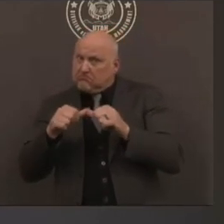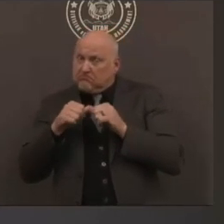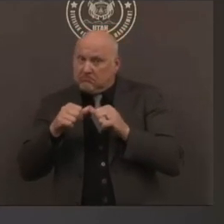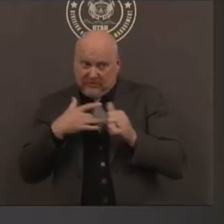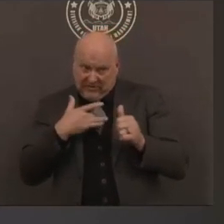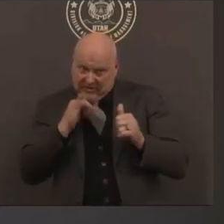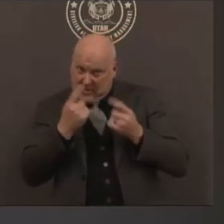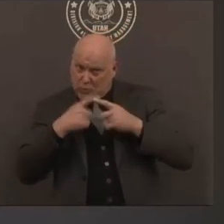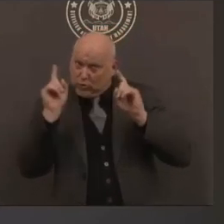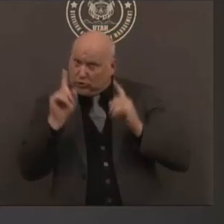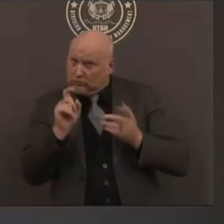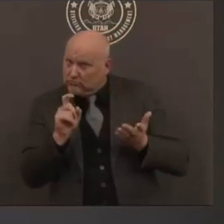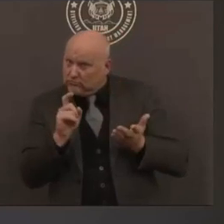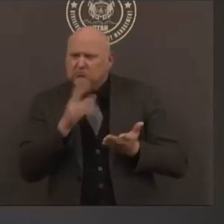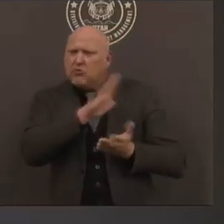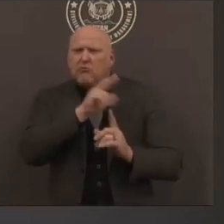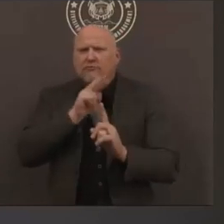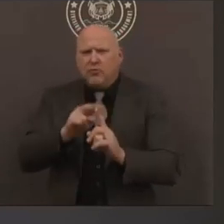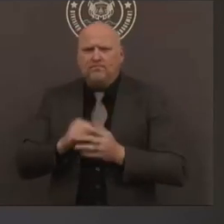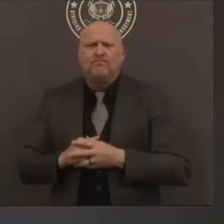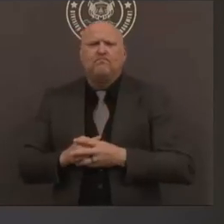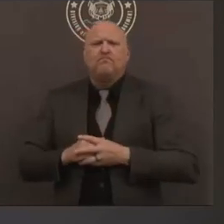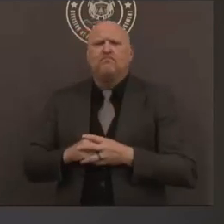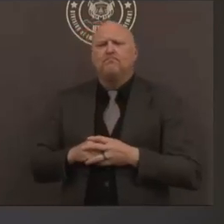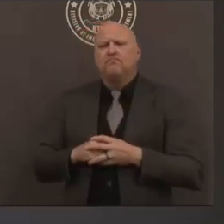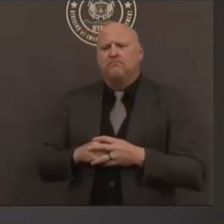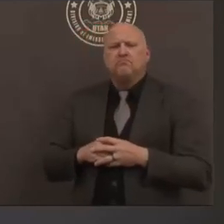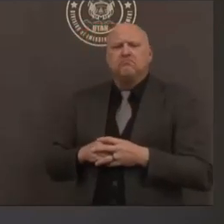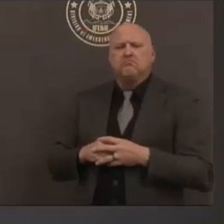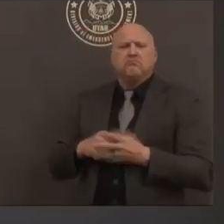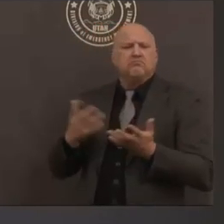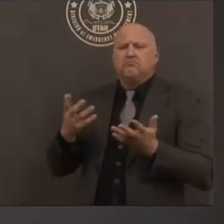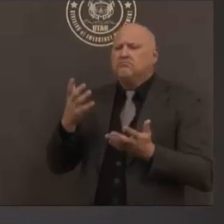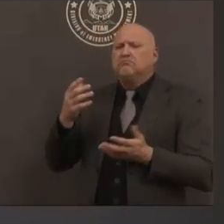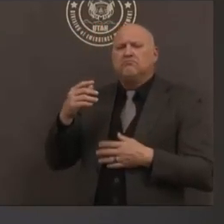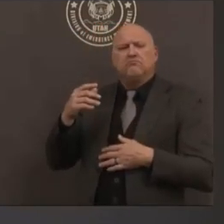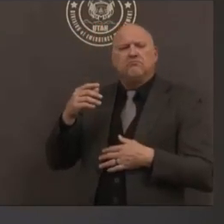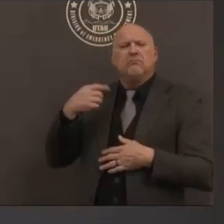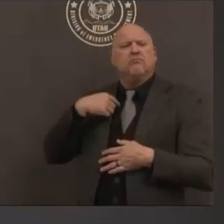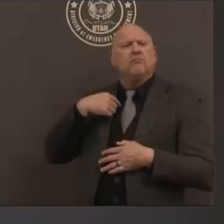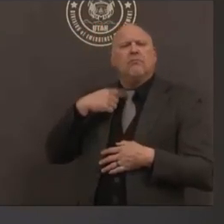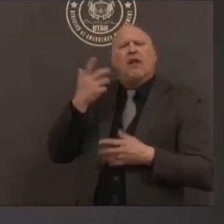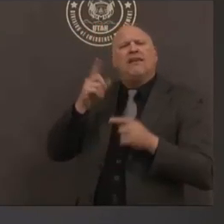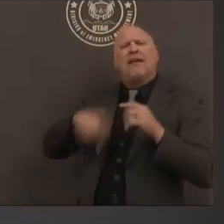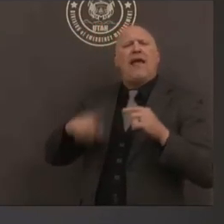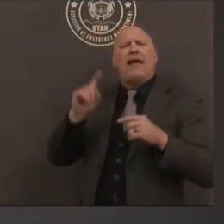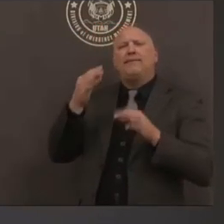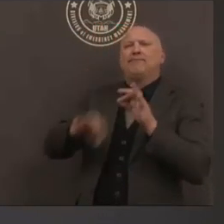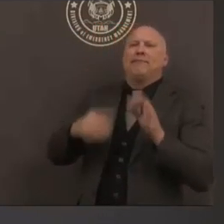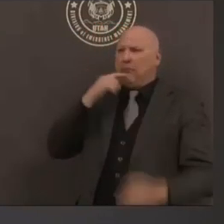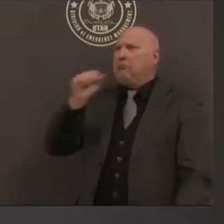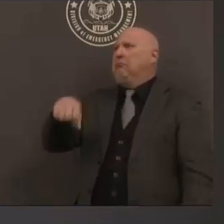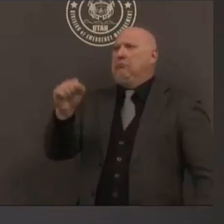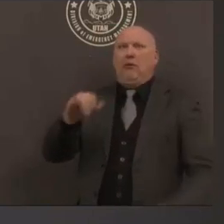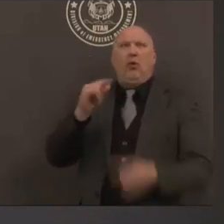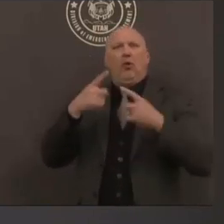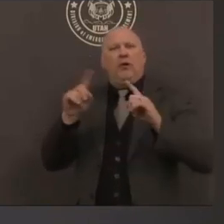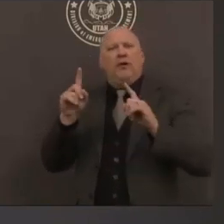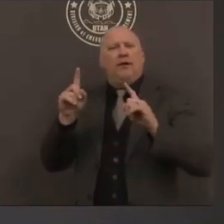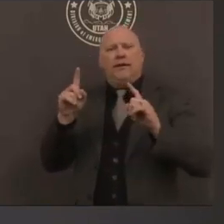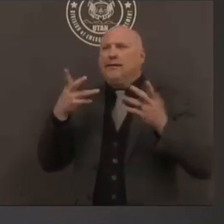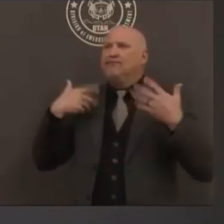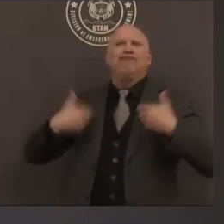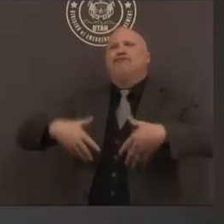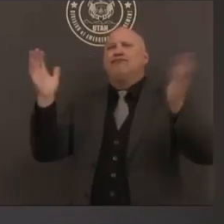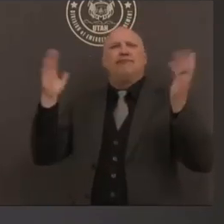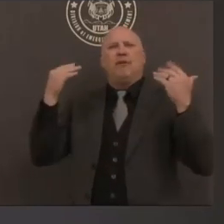we have to be flexible um in our approach to reopening the economy and also be very diligent at watching the data coming in so that in